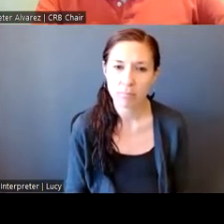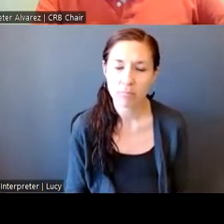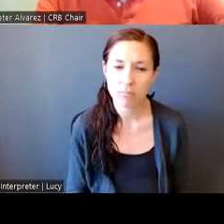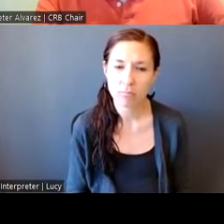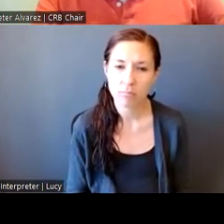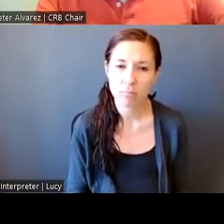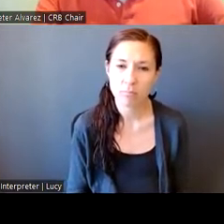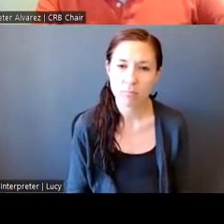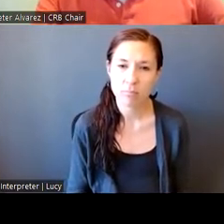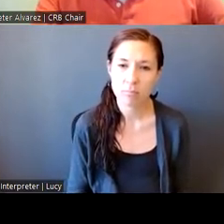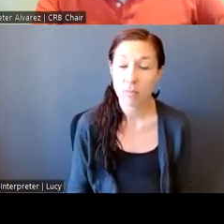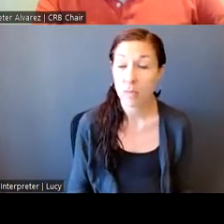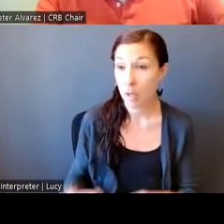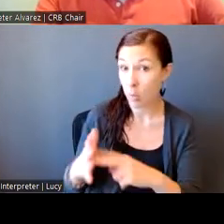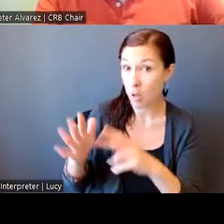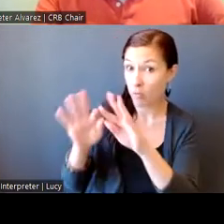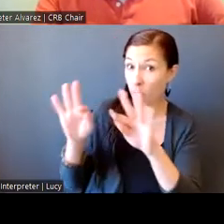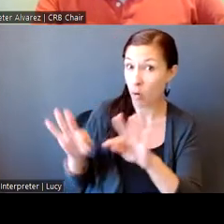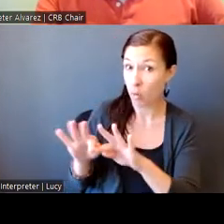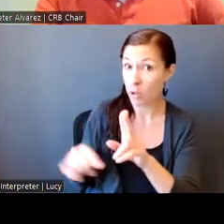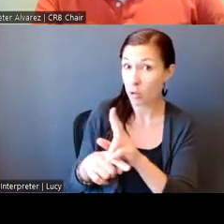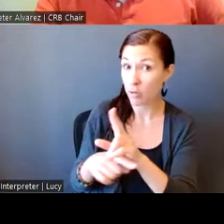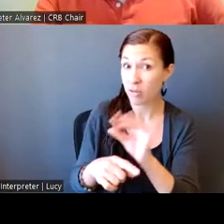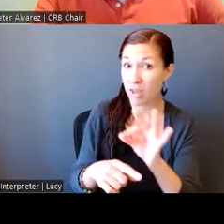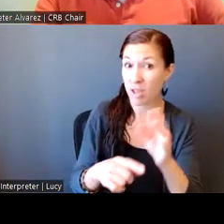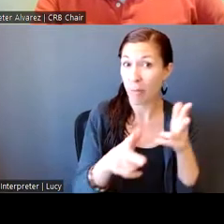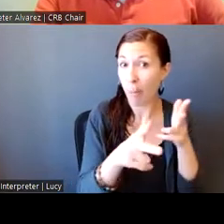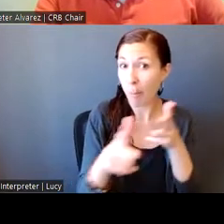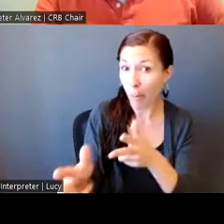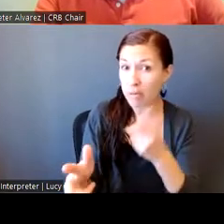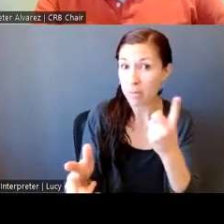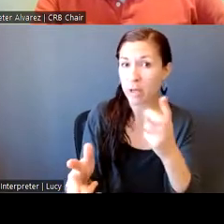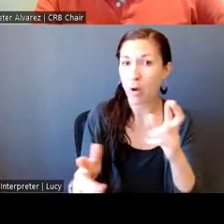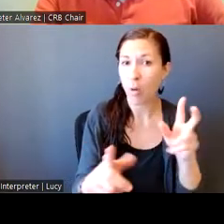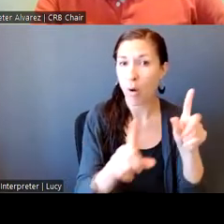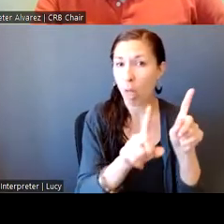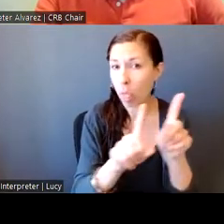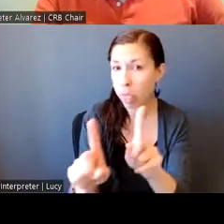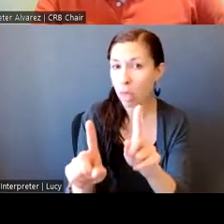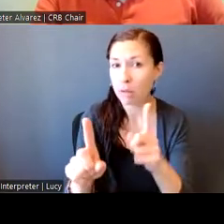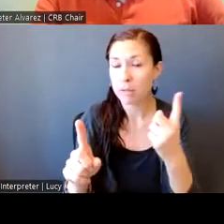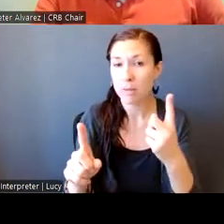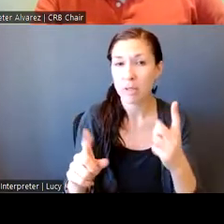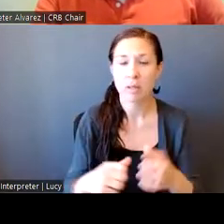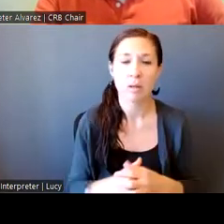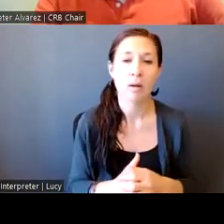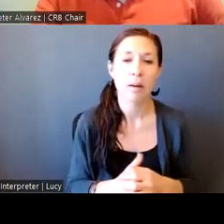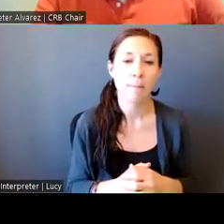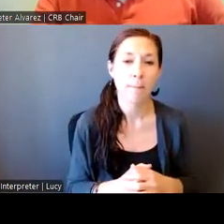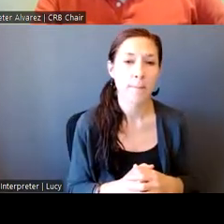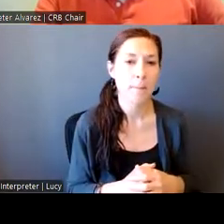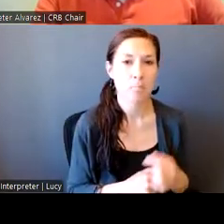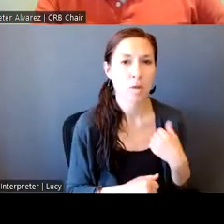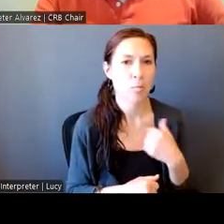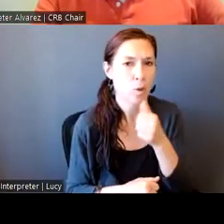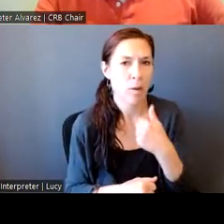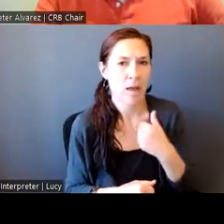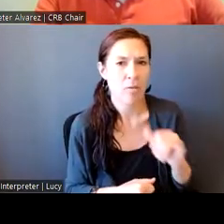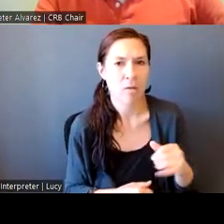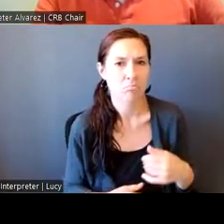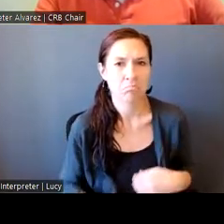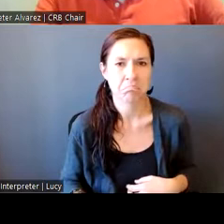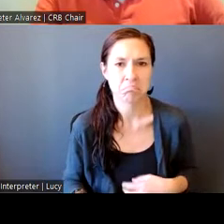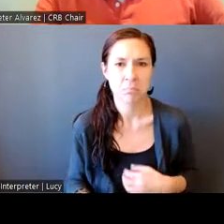Oh, the form that they use when they, they pull someone out, when they stop someone. I, I, didn't, uh, we don't have that form.